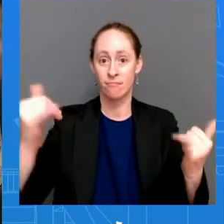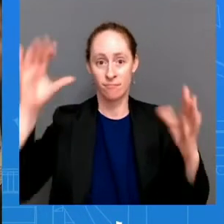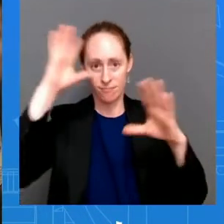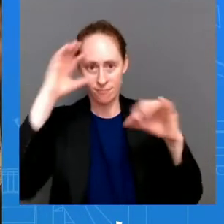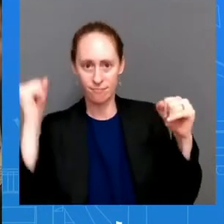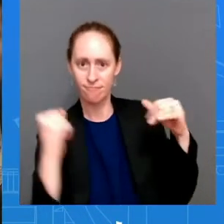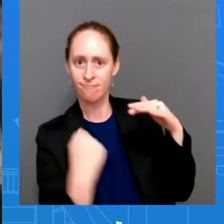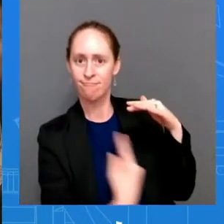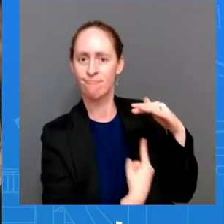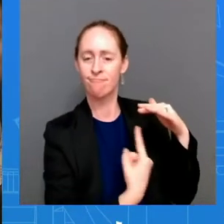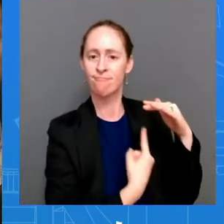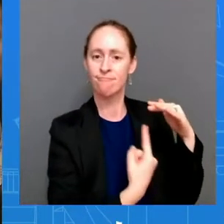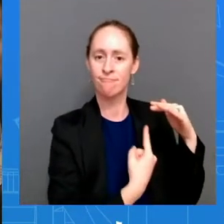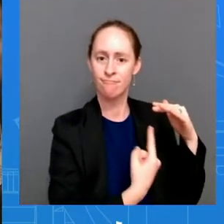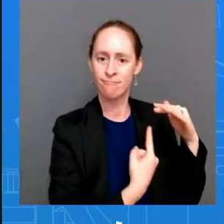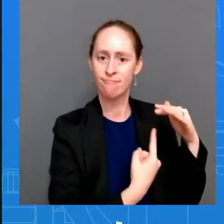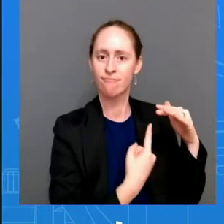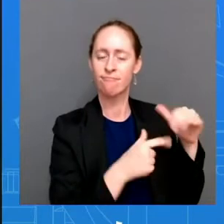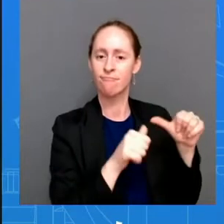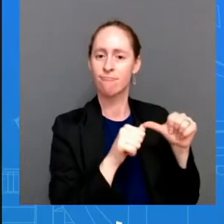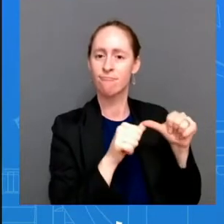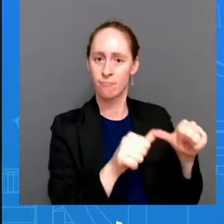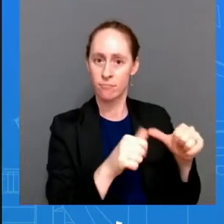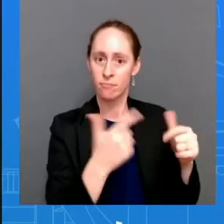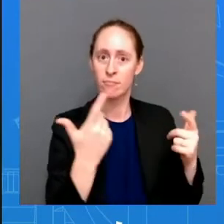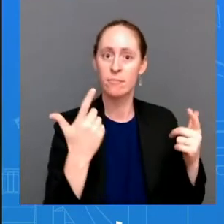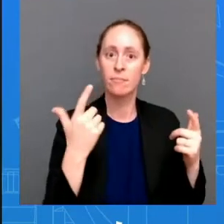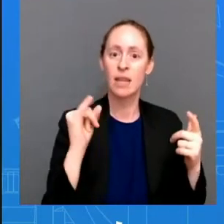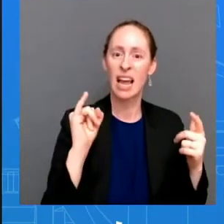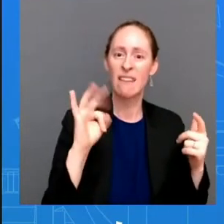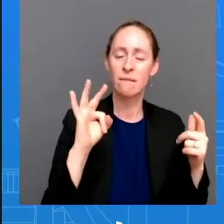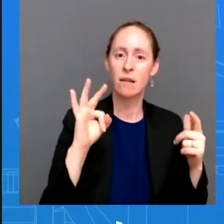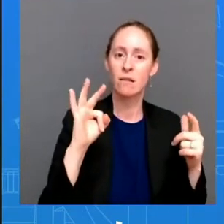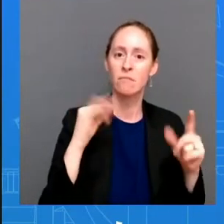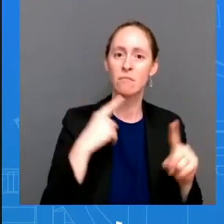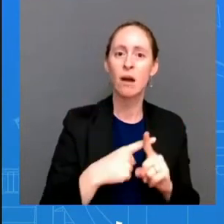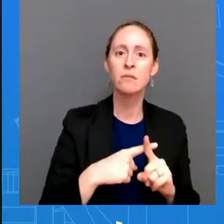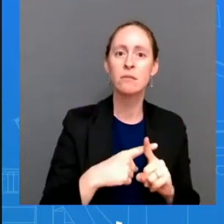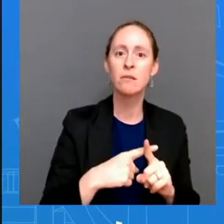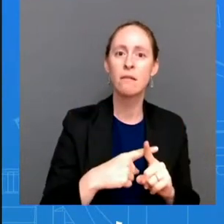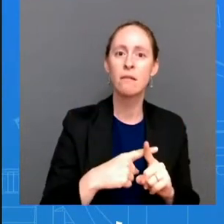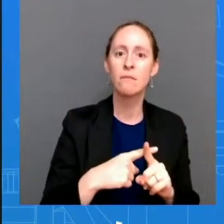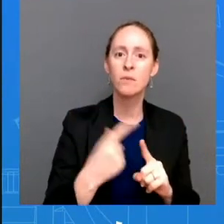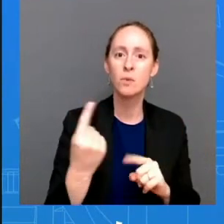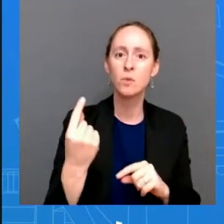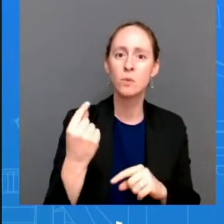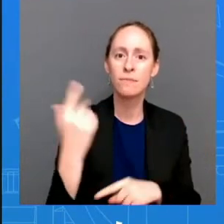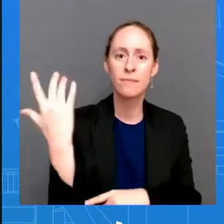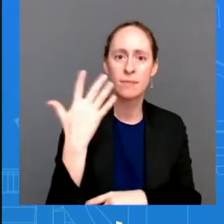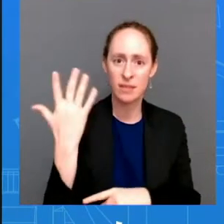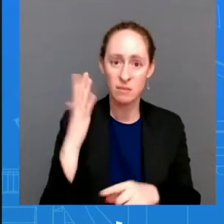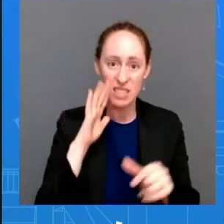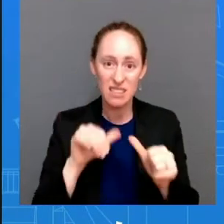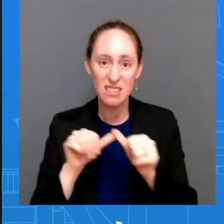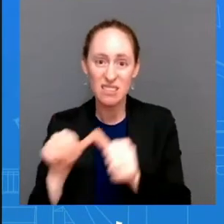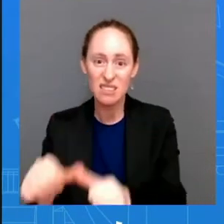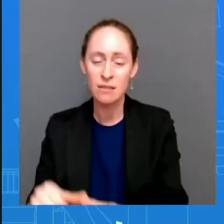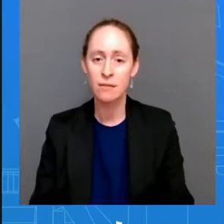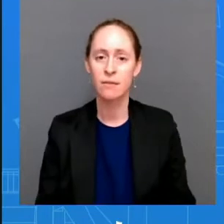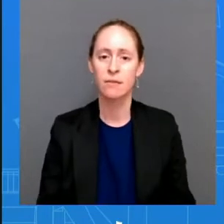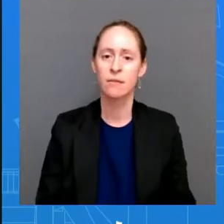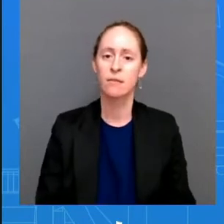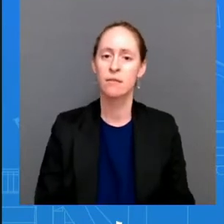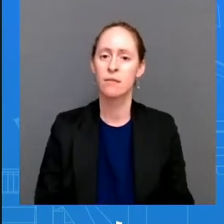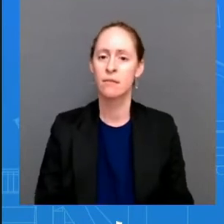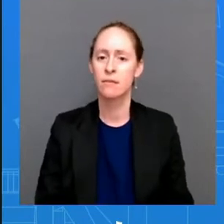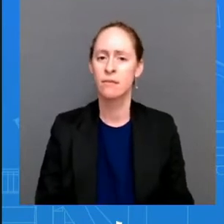he continues to isolate um i would have to check to see exactly what uh the cdc guidance is but we are